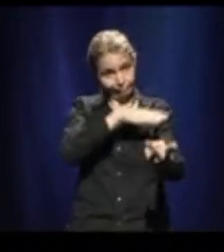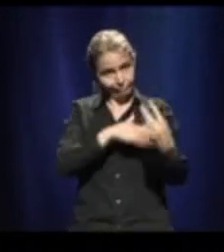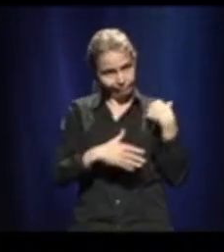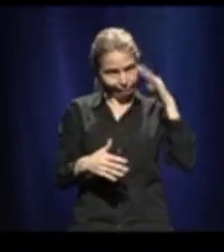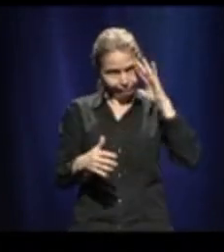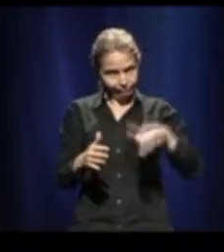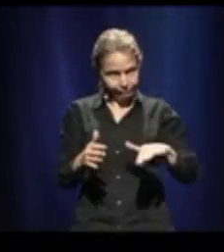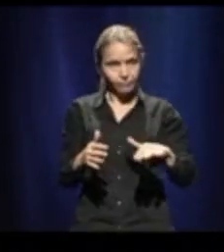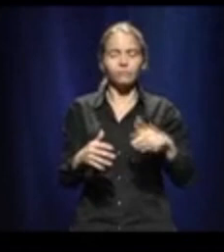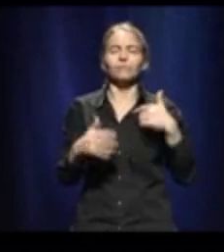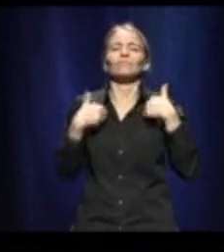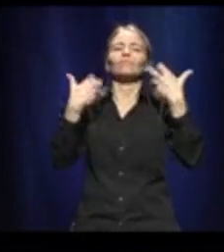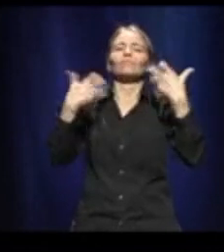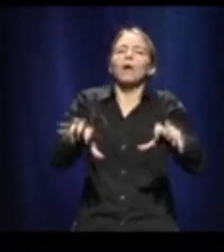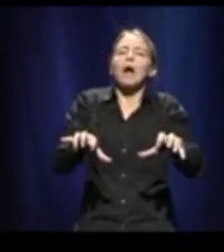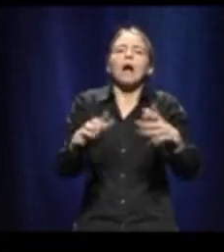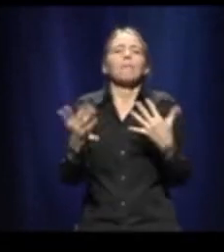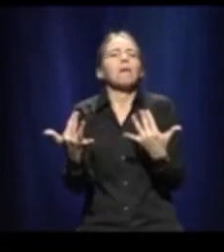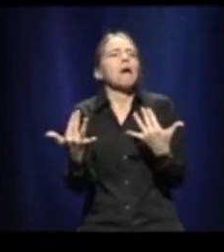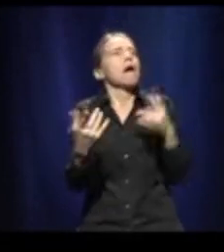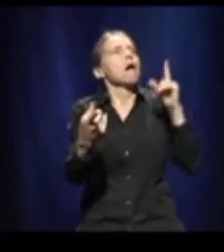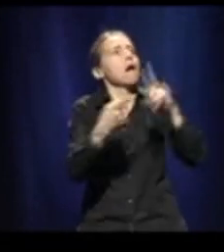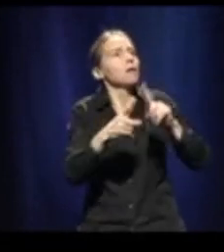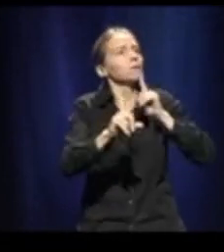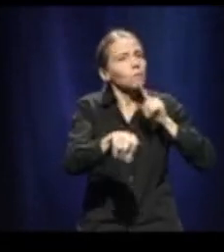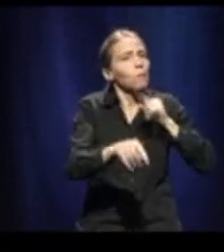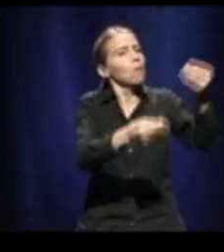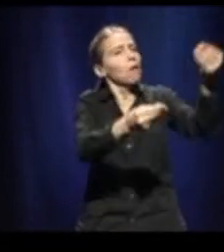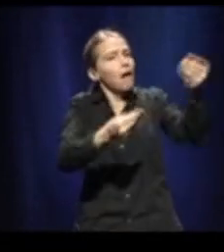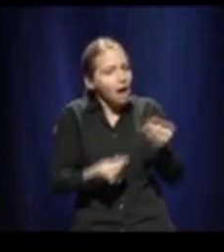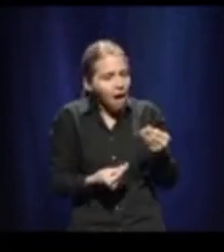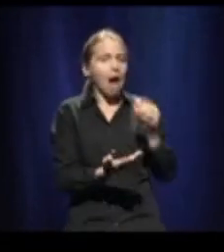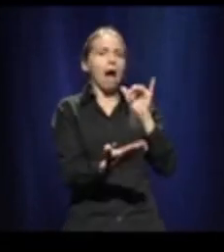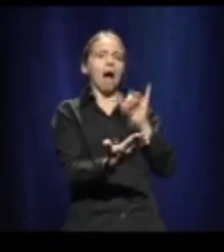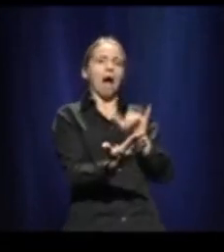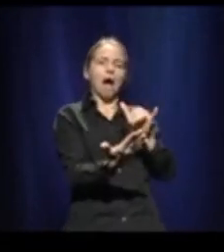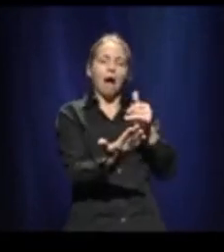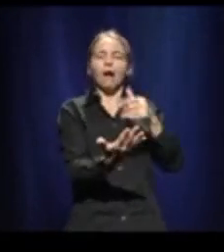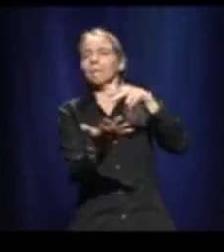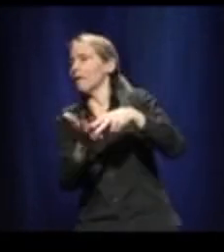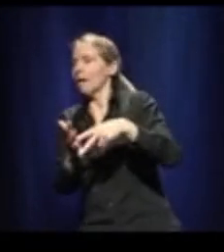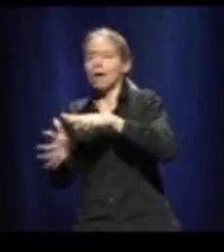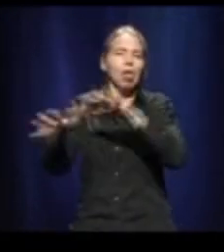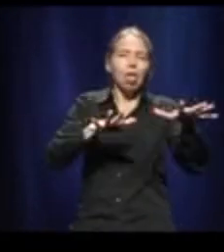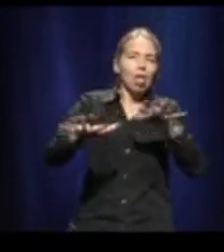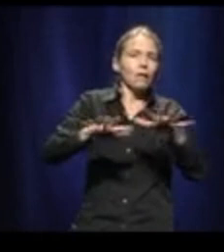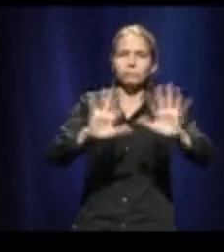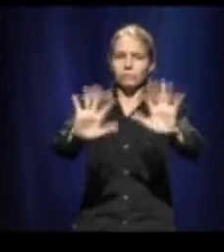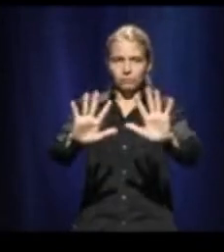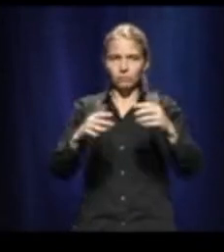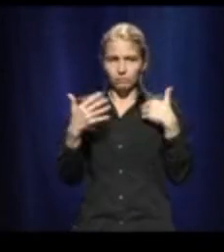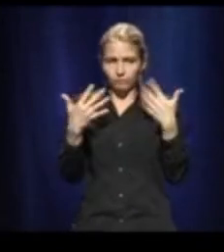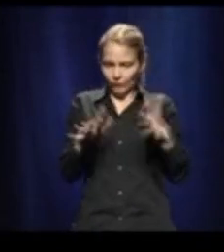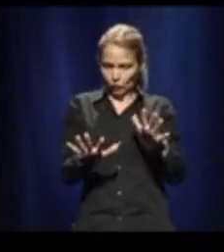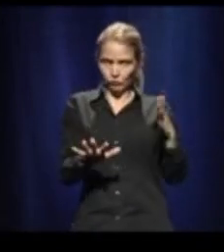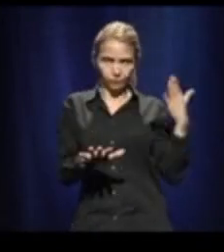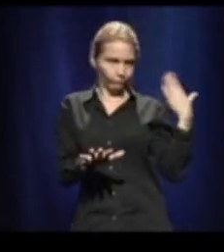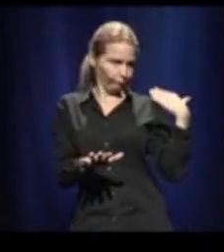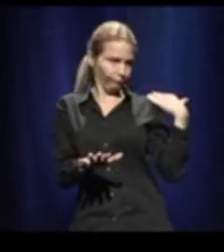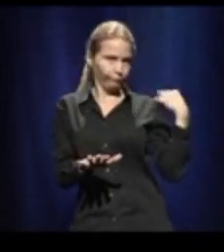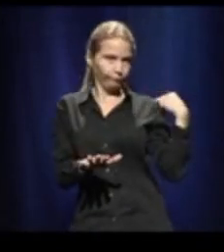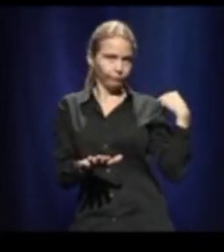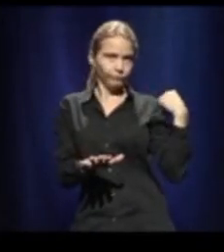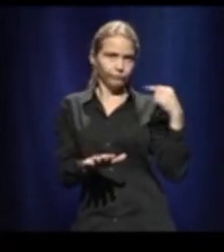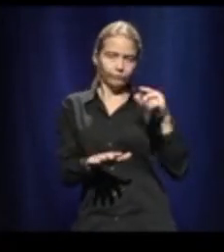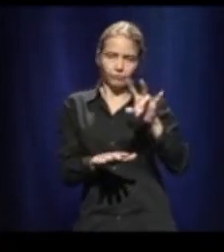we see it when we were at 700 hospitalizations a week ago and we're now